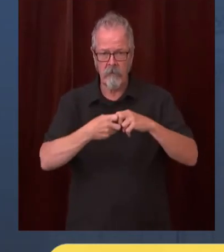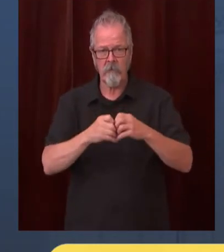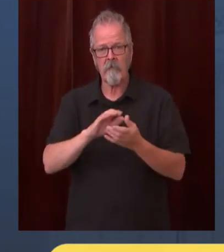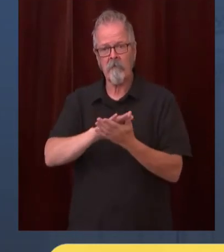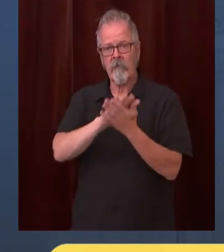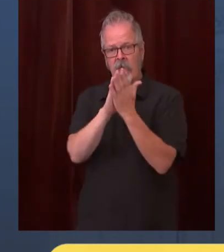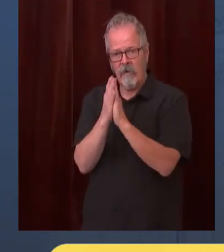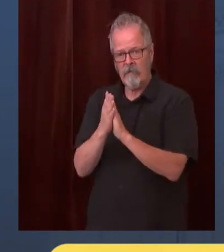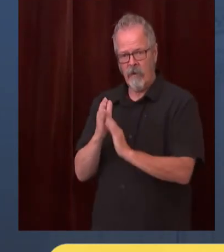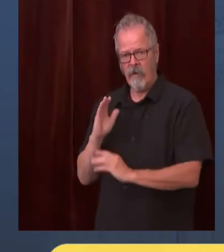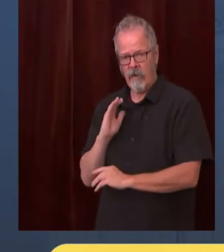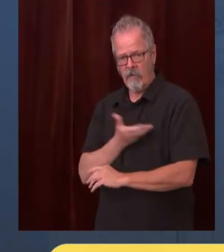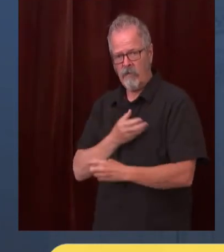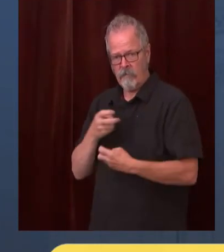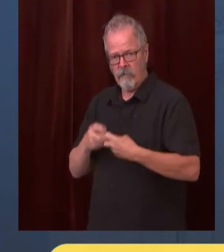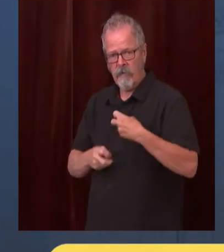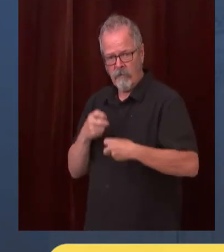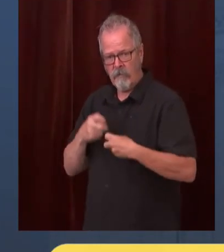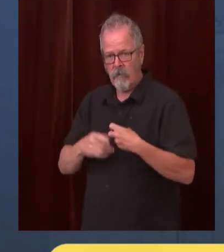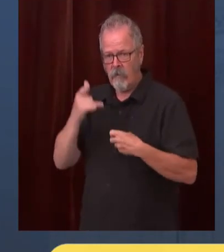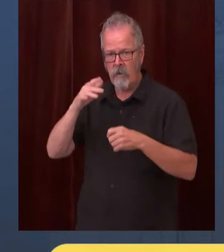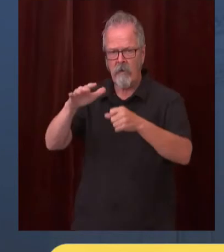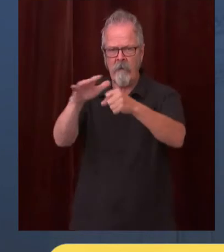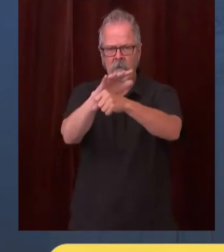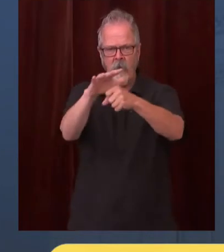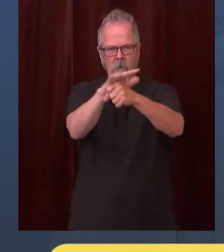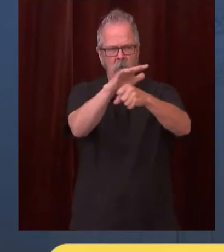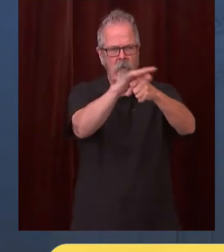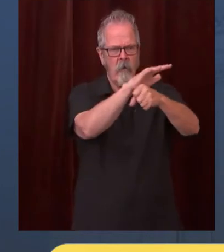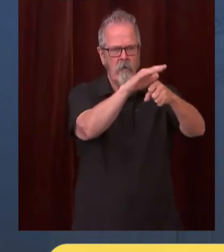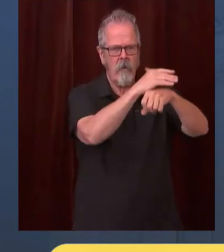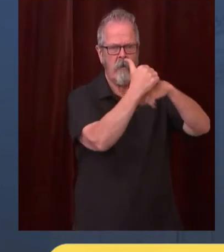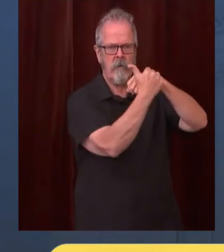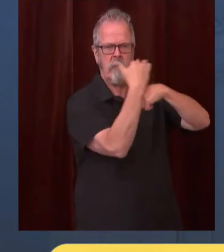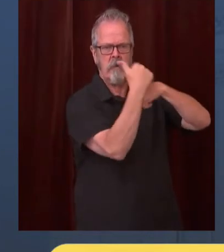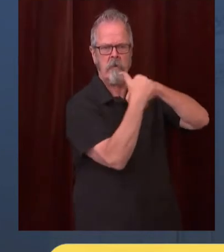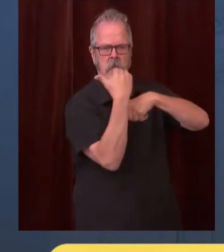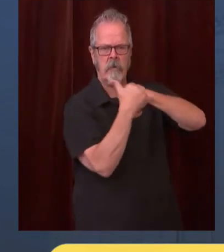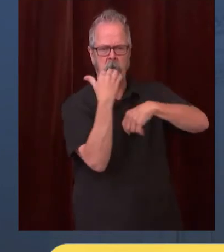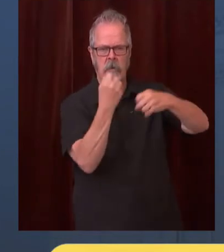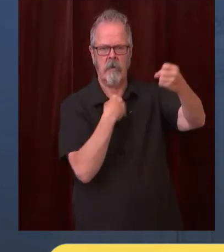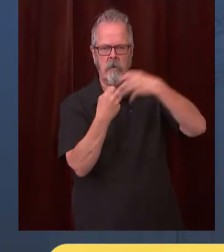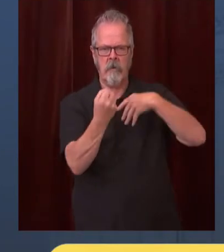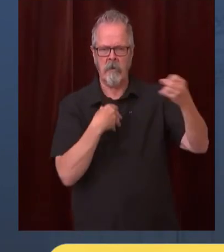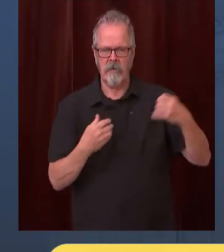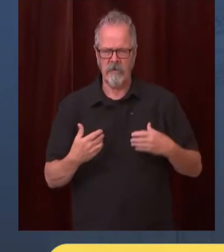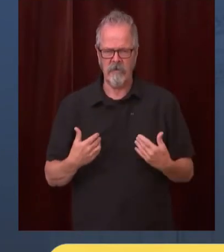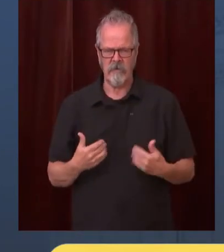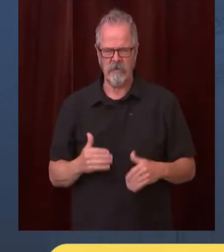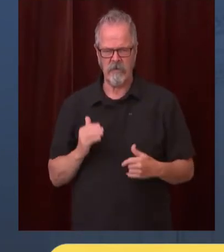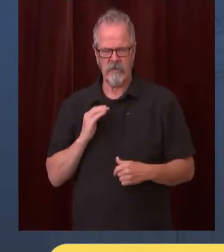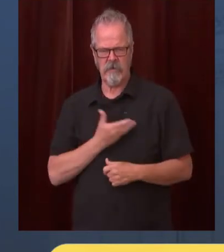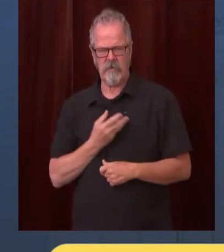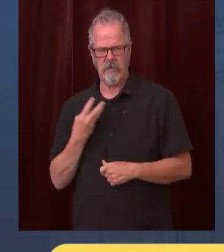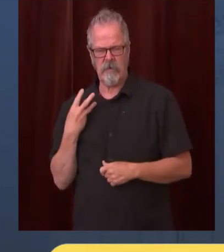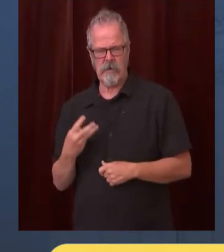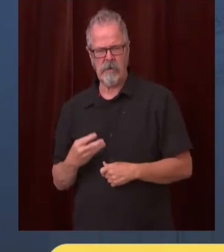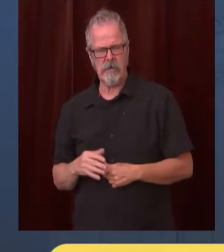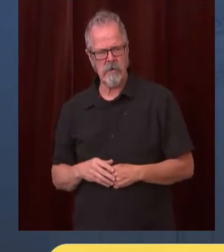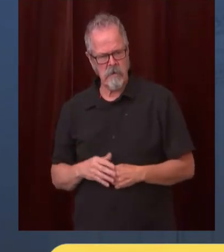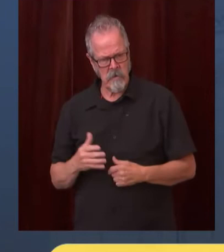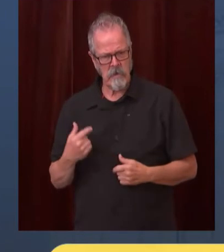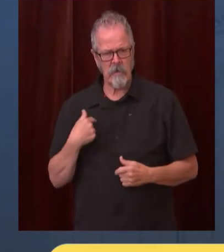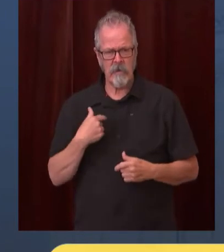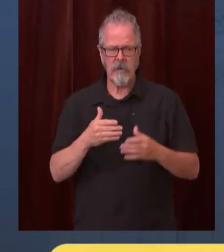already under great stress because of our own covet patients so i'm asking the people of idaho to adopt some of the safety measures